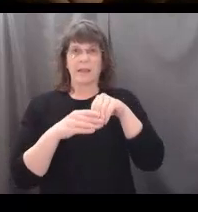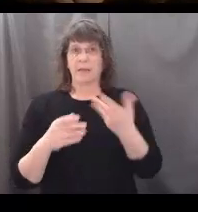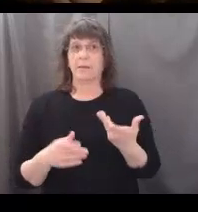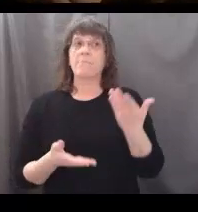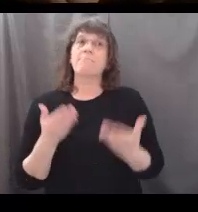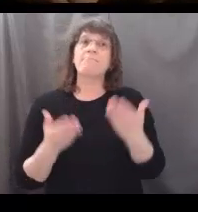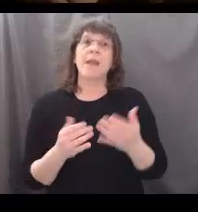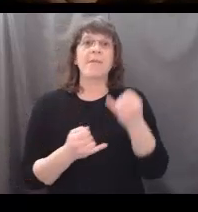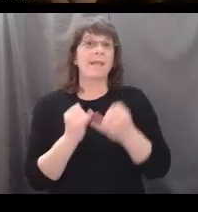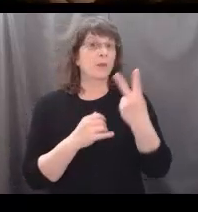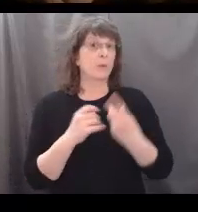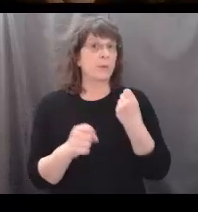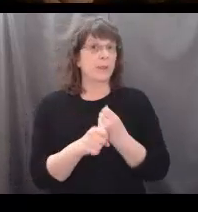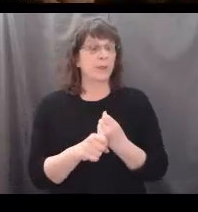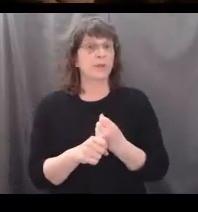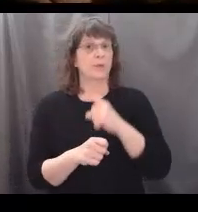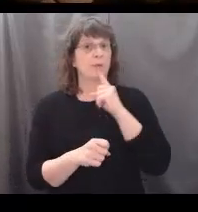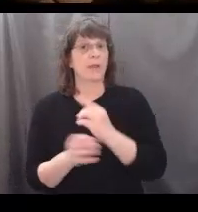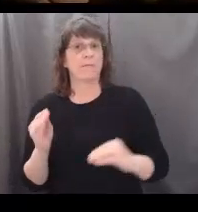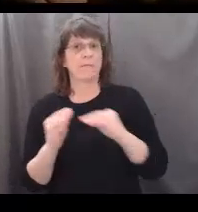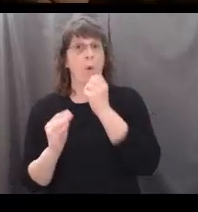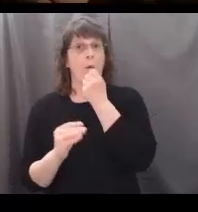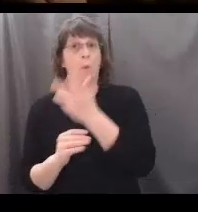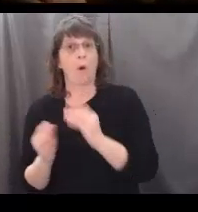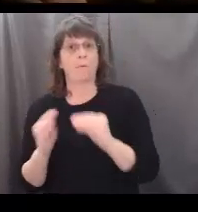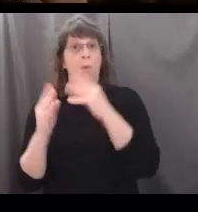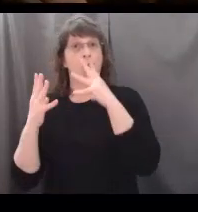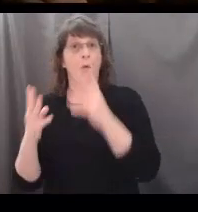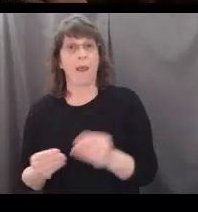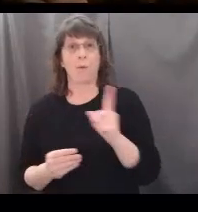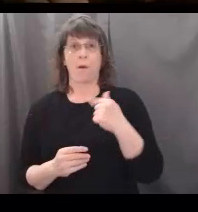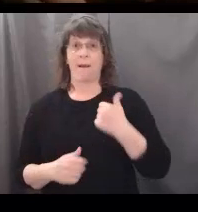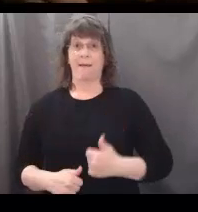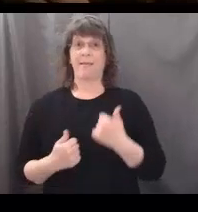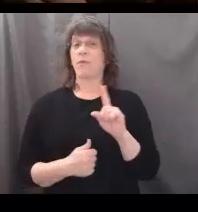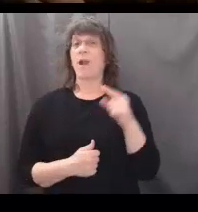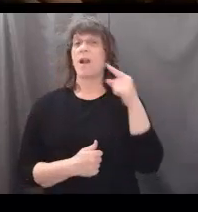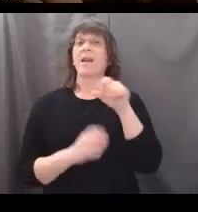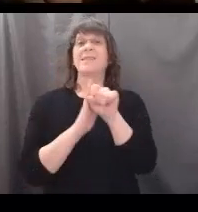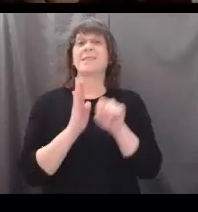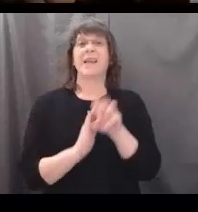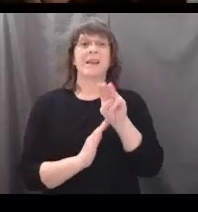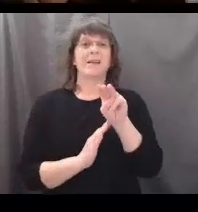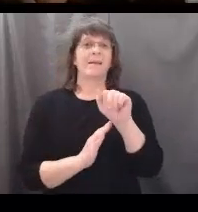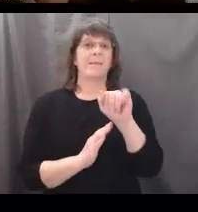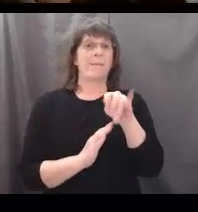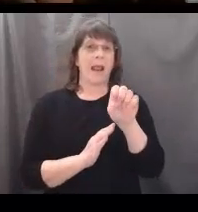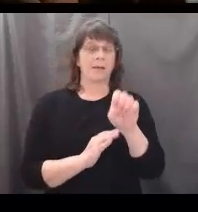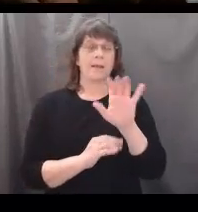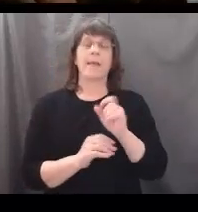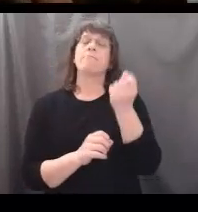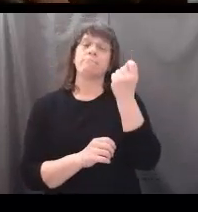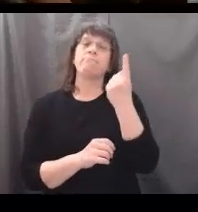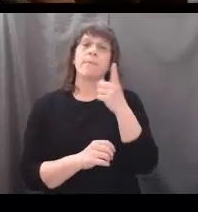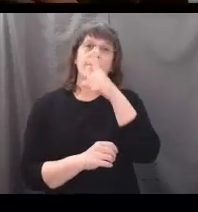Perhaps the last two years have been warmer and wetter where I am in Maine. That would make sense because I have heard it has been